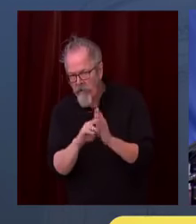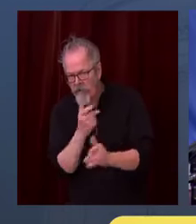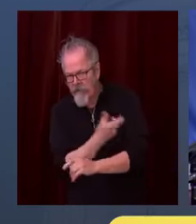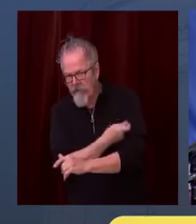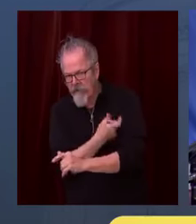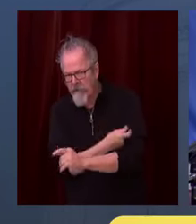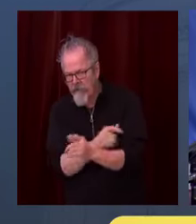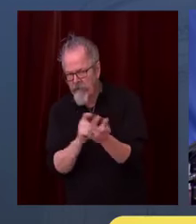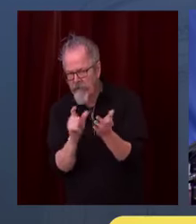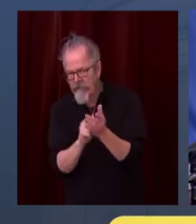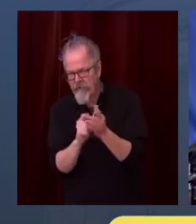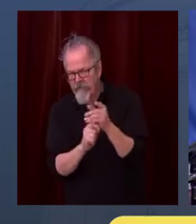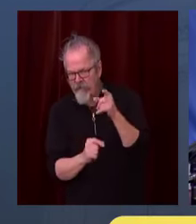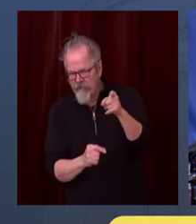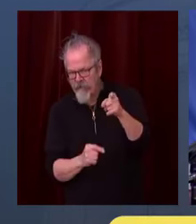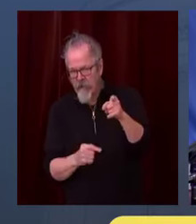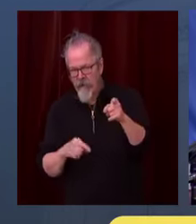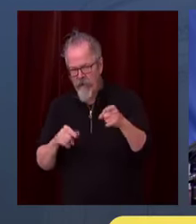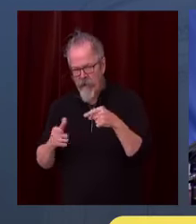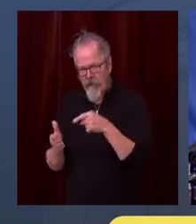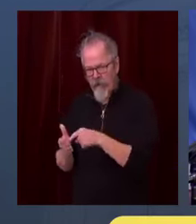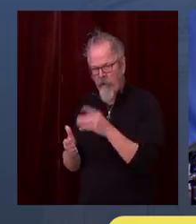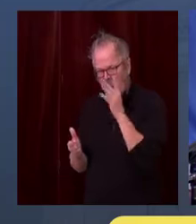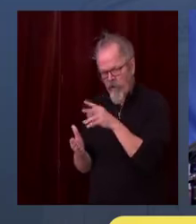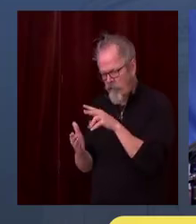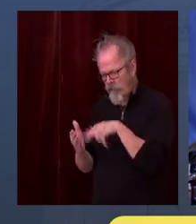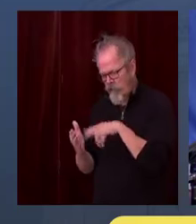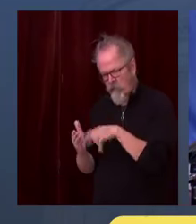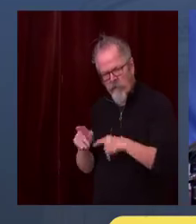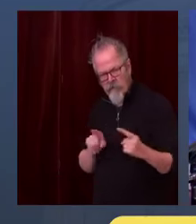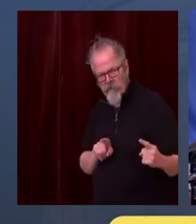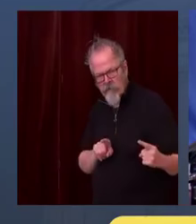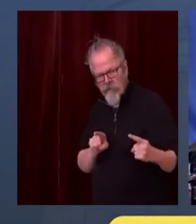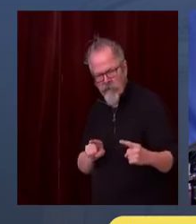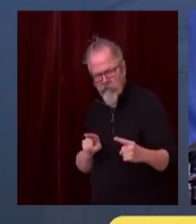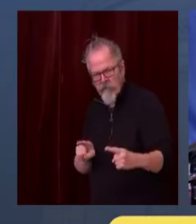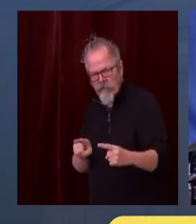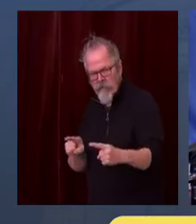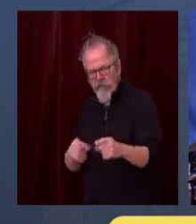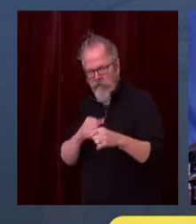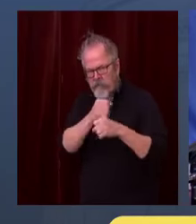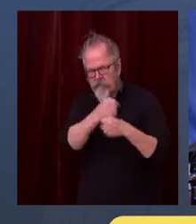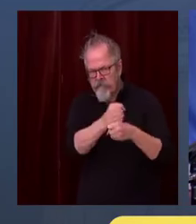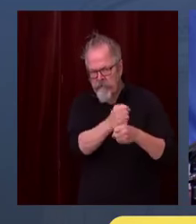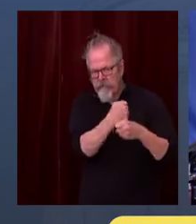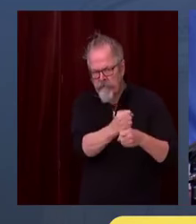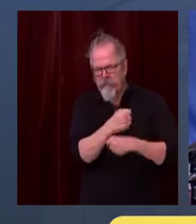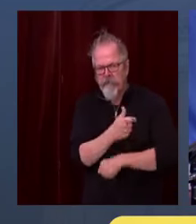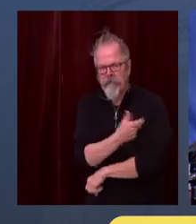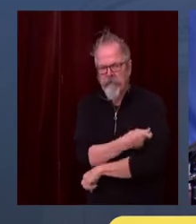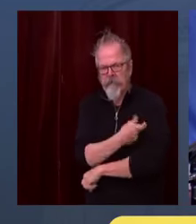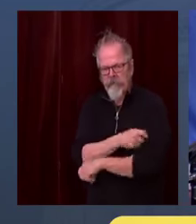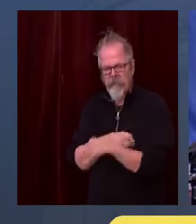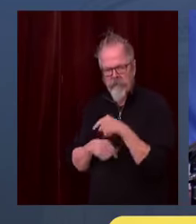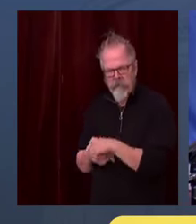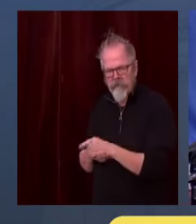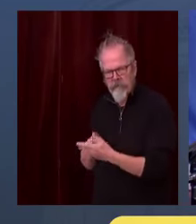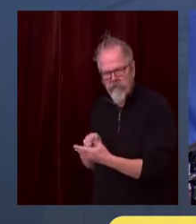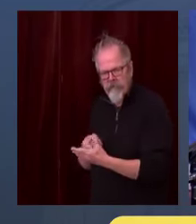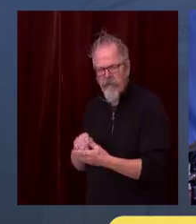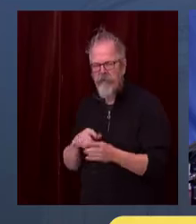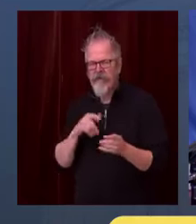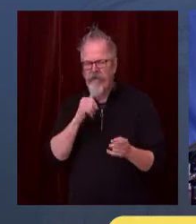book on day one. They're going be looking at this all as the system moves forward. So they will be able to make a decision